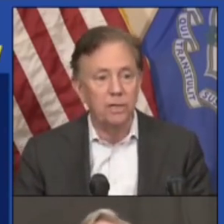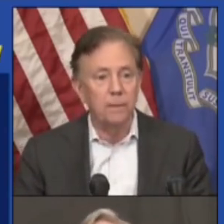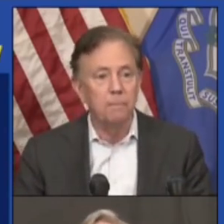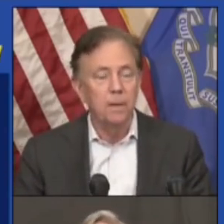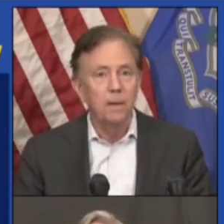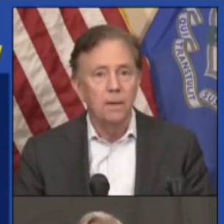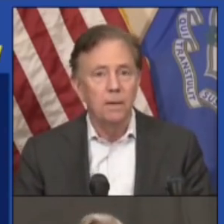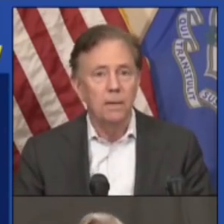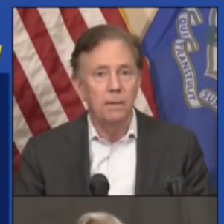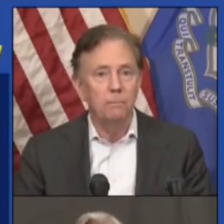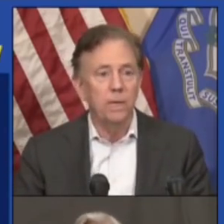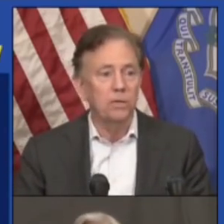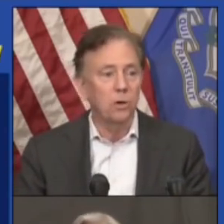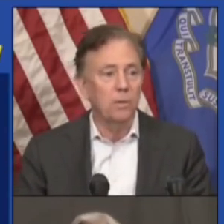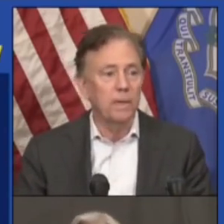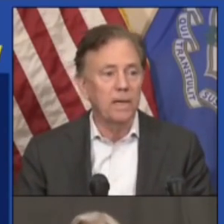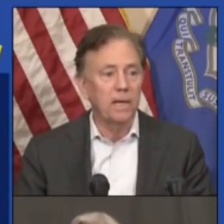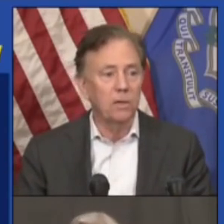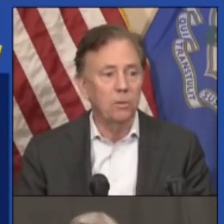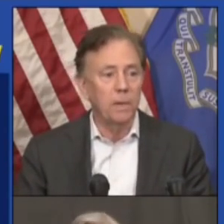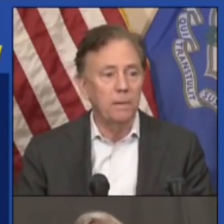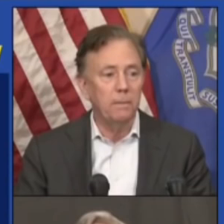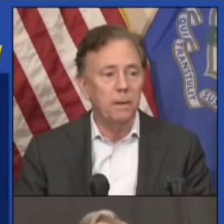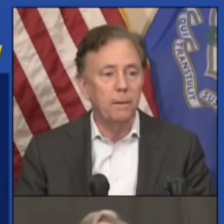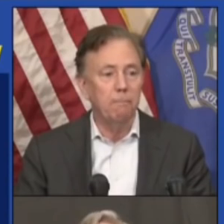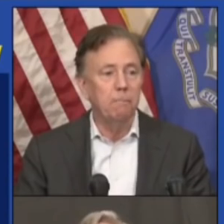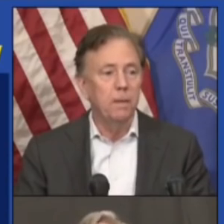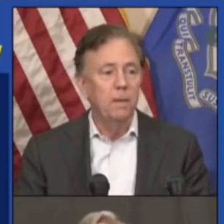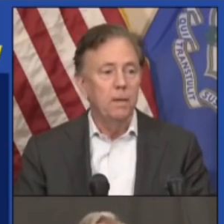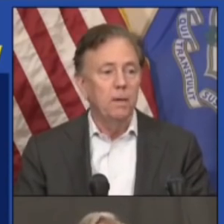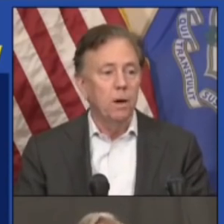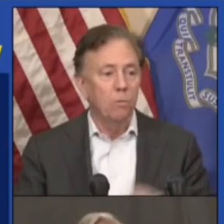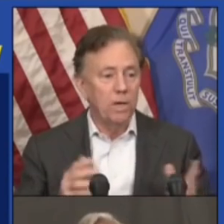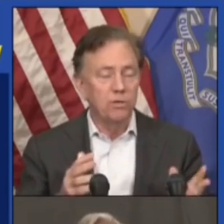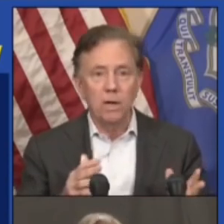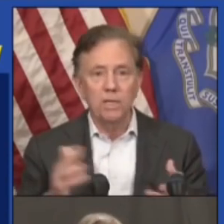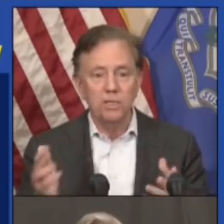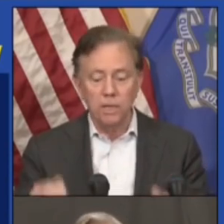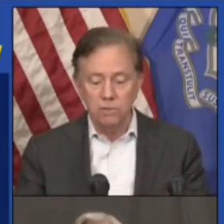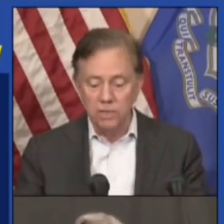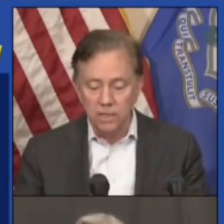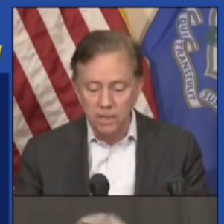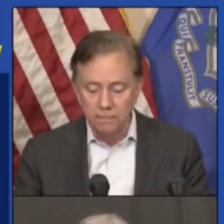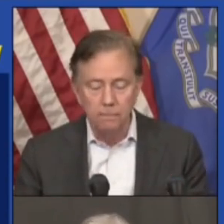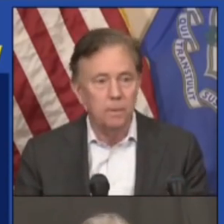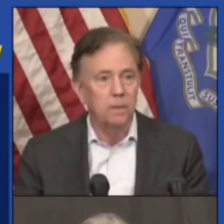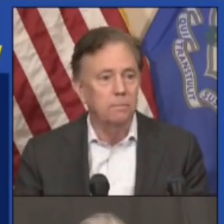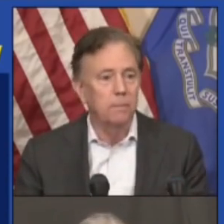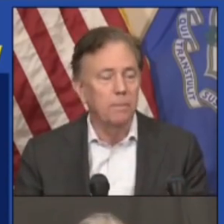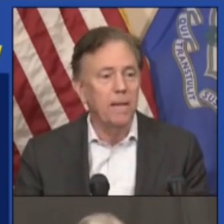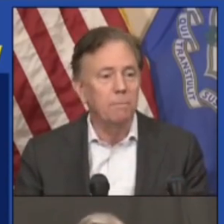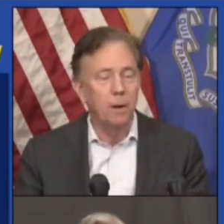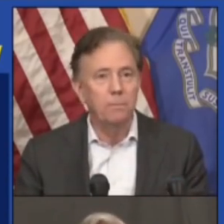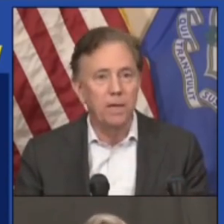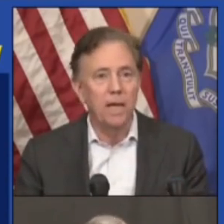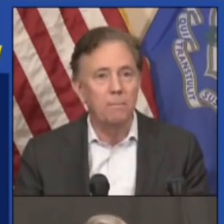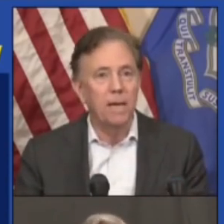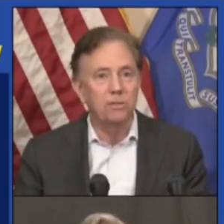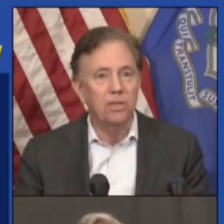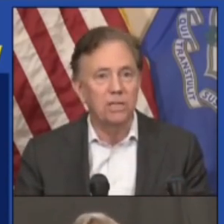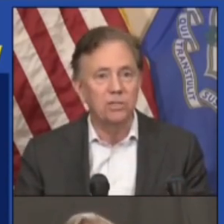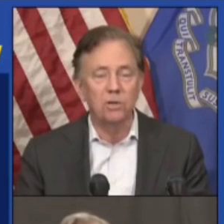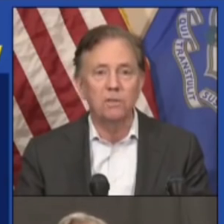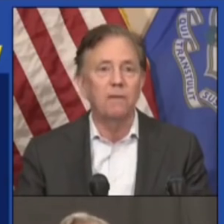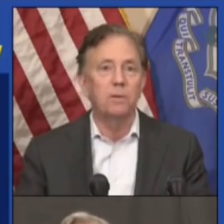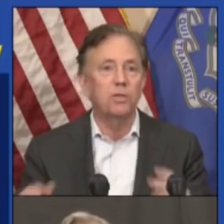capacity. We can talk about that a little bit. Our restaurants, I was at the main pub today